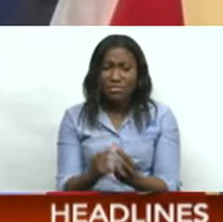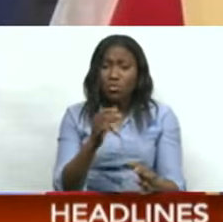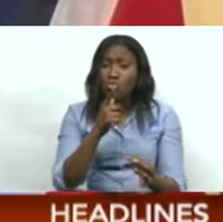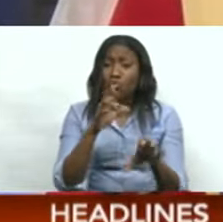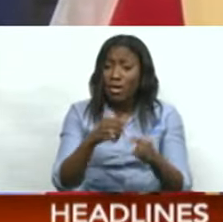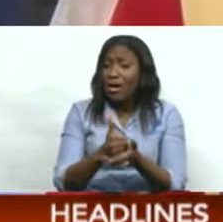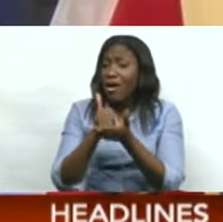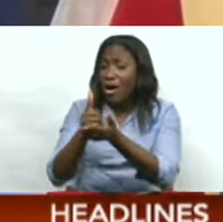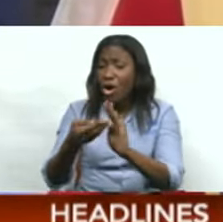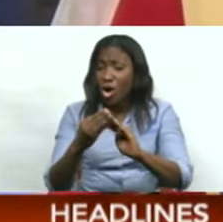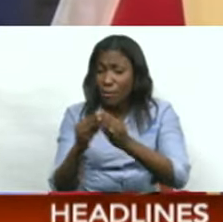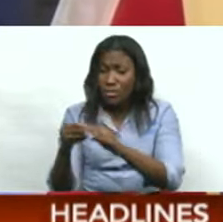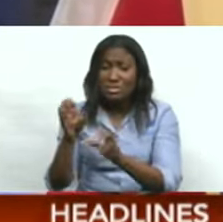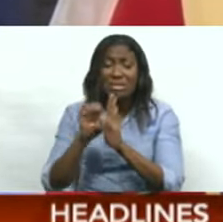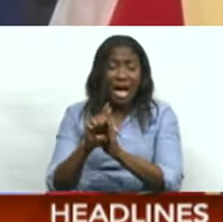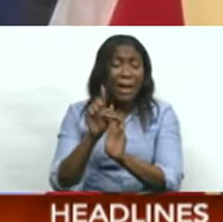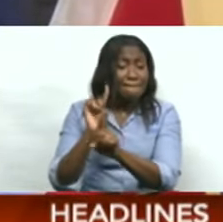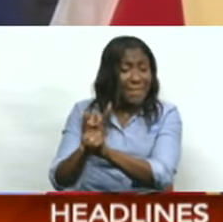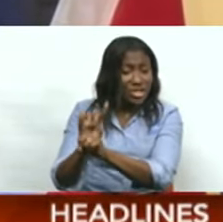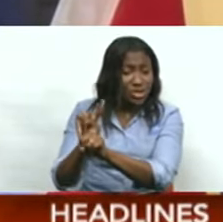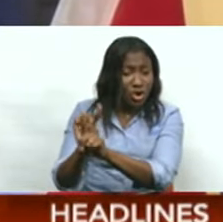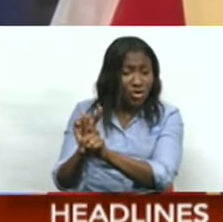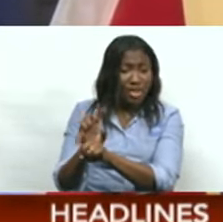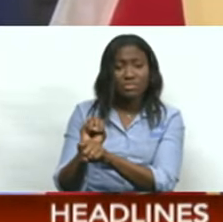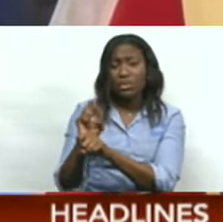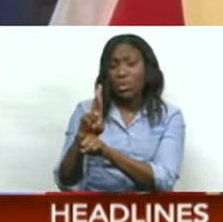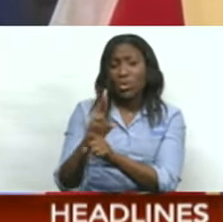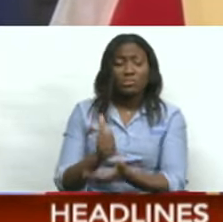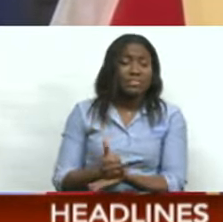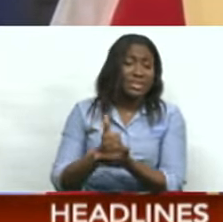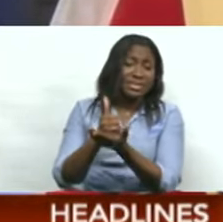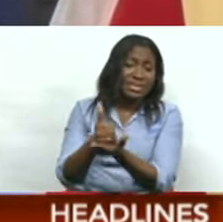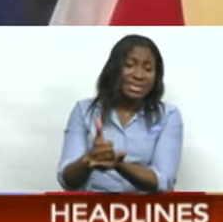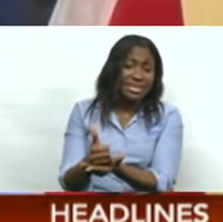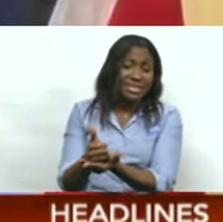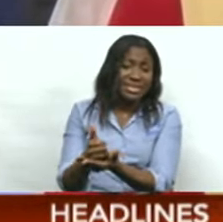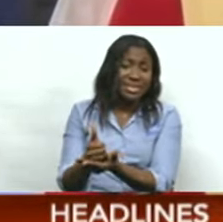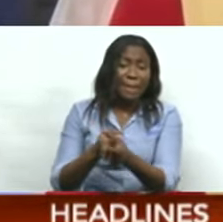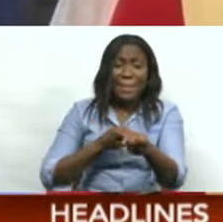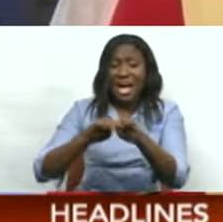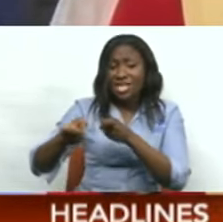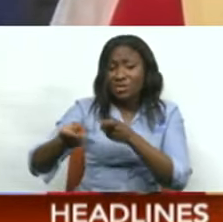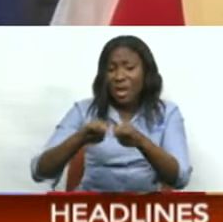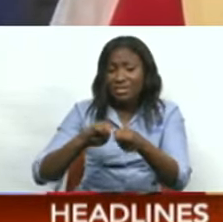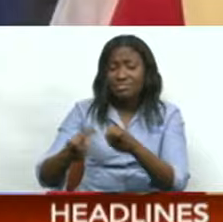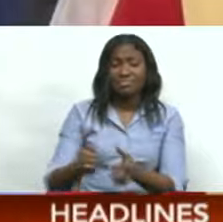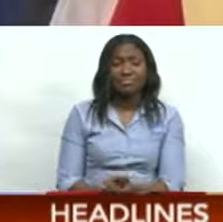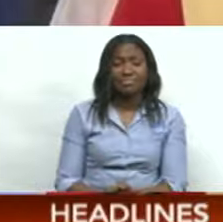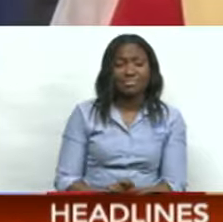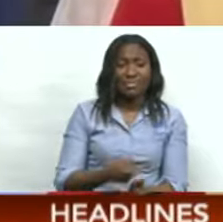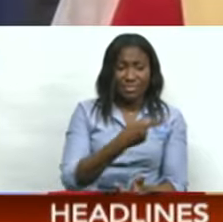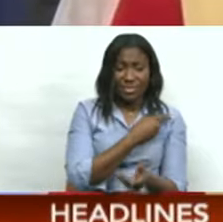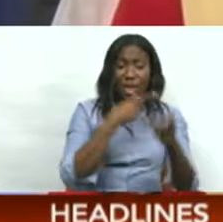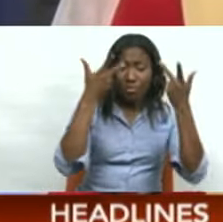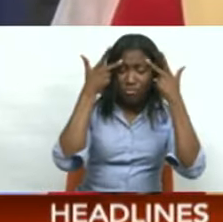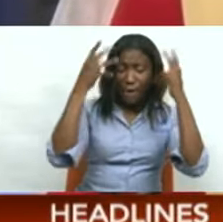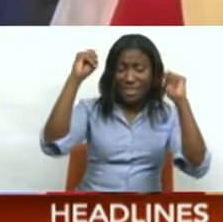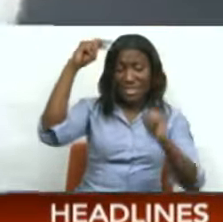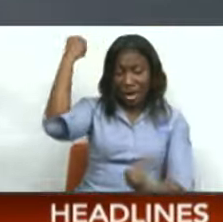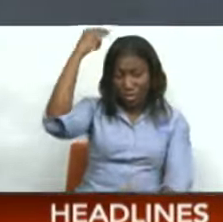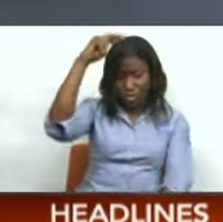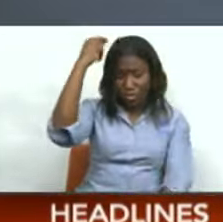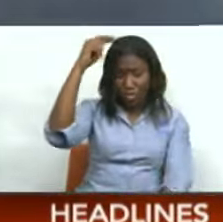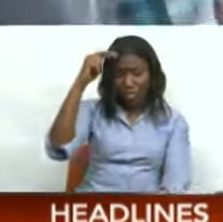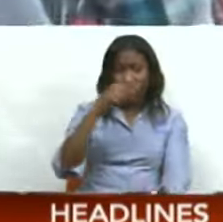whether it is mentoring, whether it is assisting in management. With this call, Prime Minister Dr. Keith Rowley